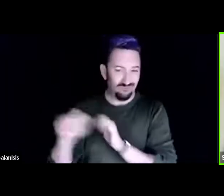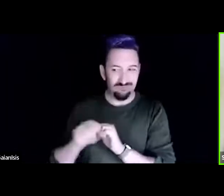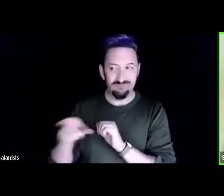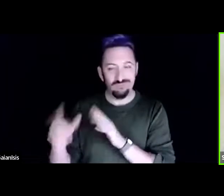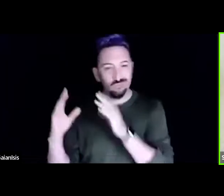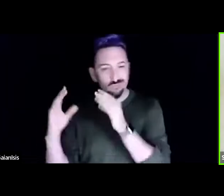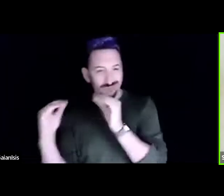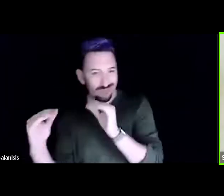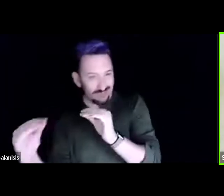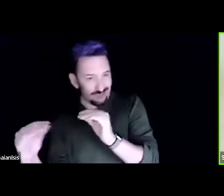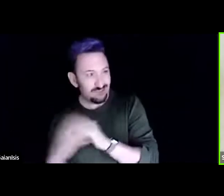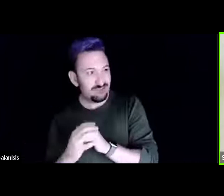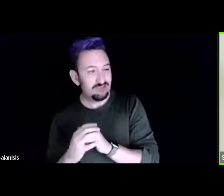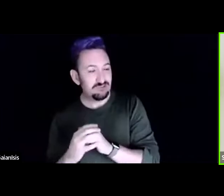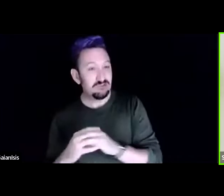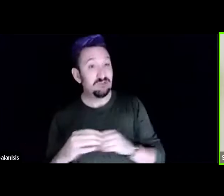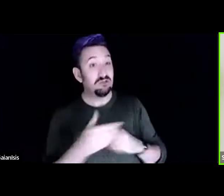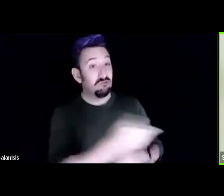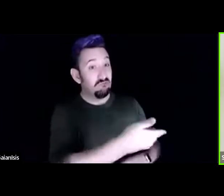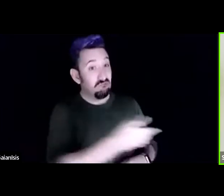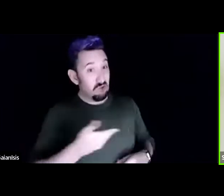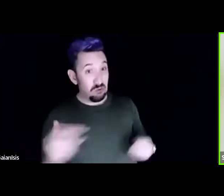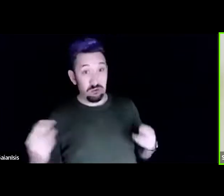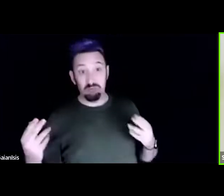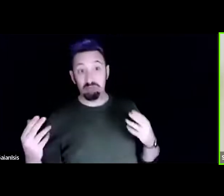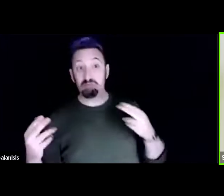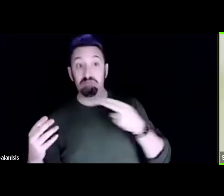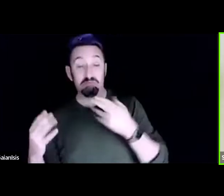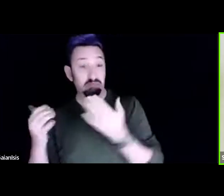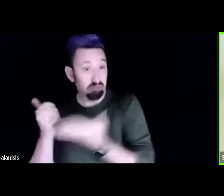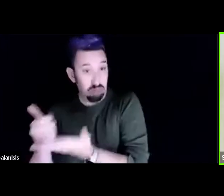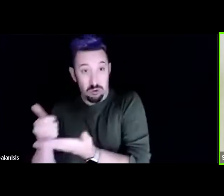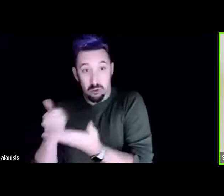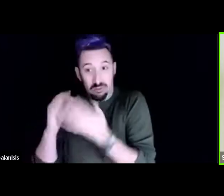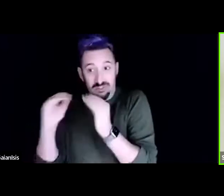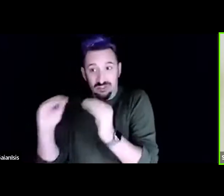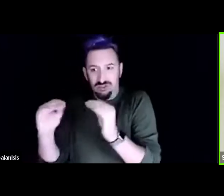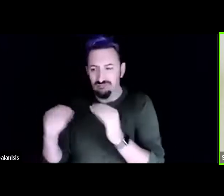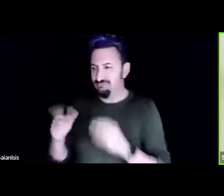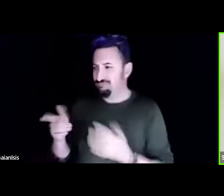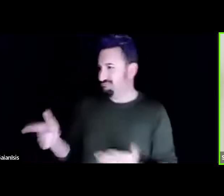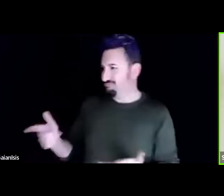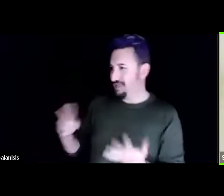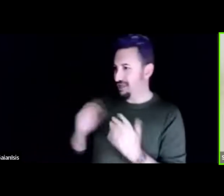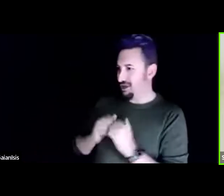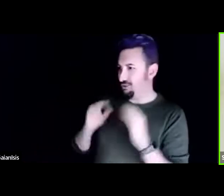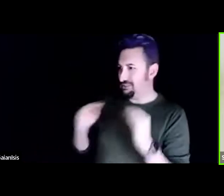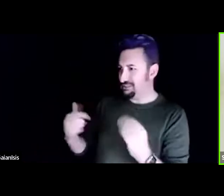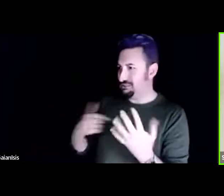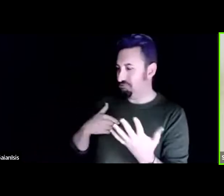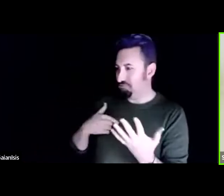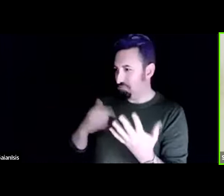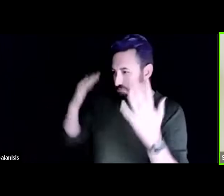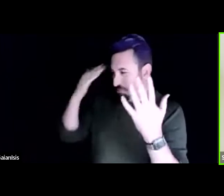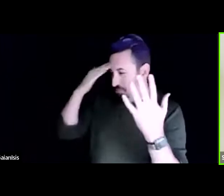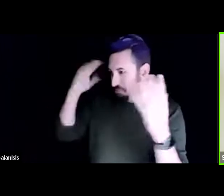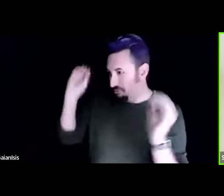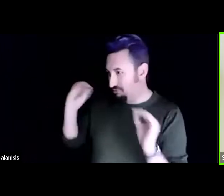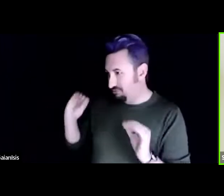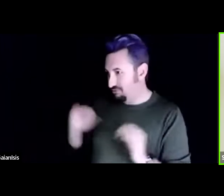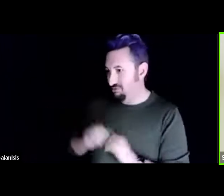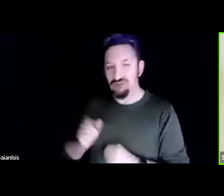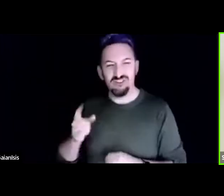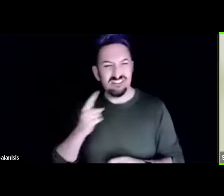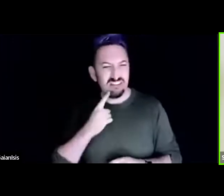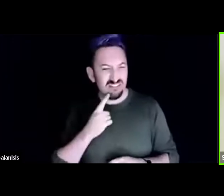course with her. And I said, well, how can I teach it? I don't know anything about it. And she said, well, I'll just teach the permaculture.